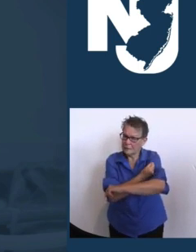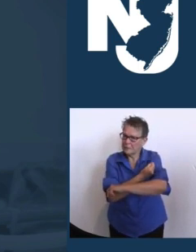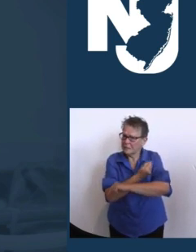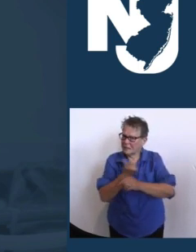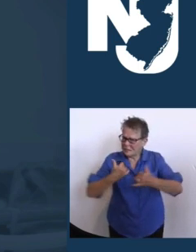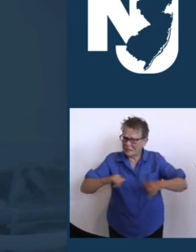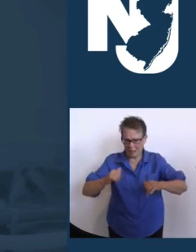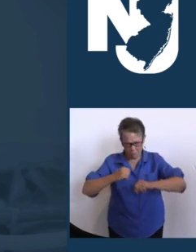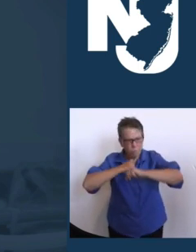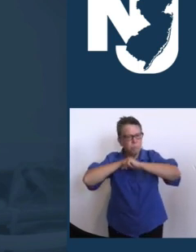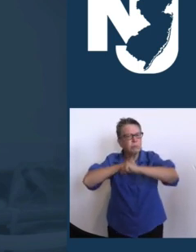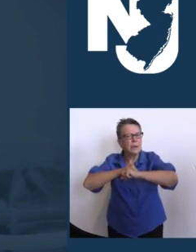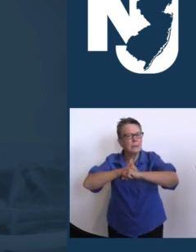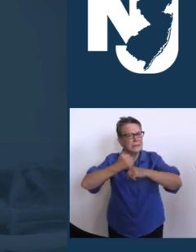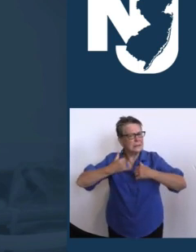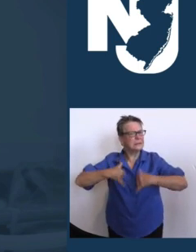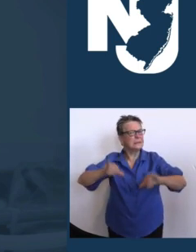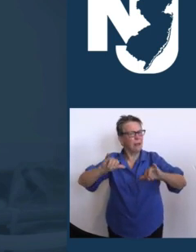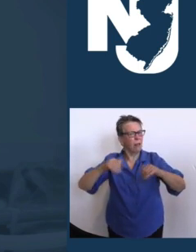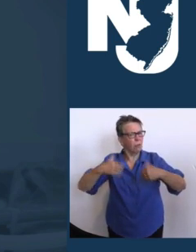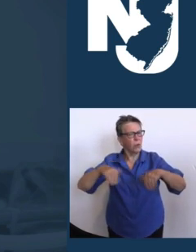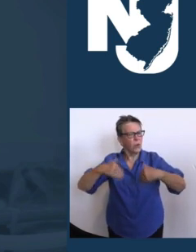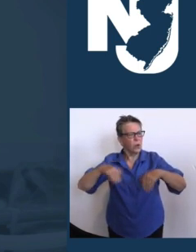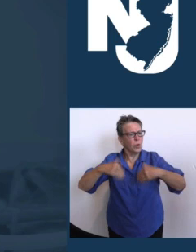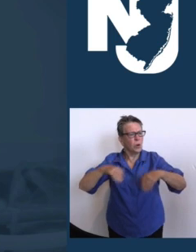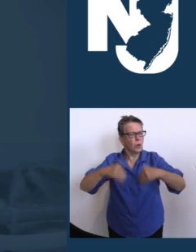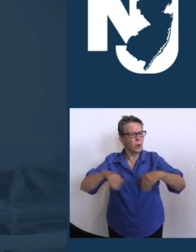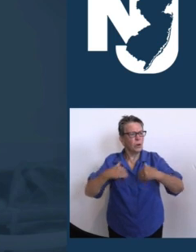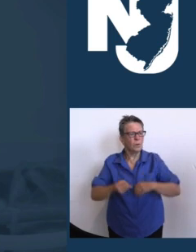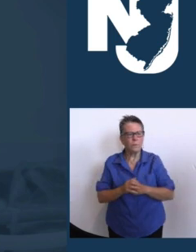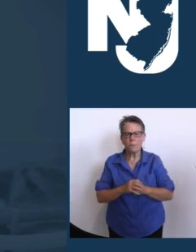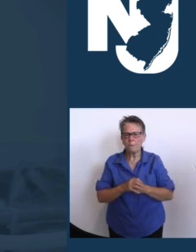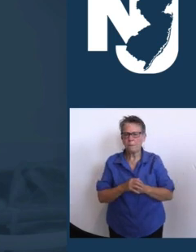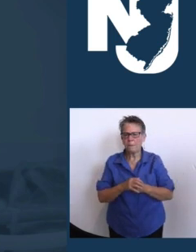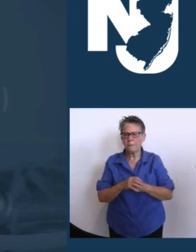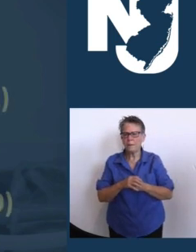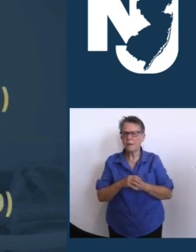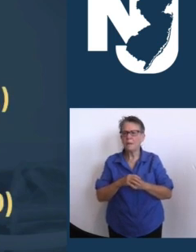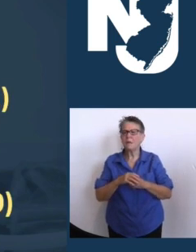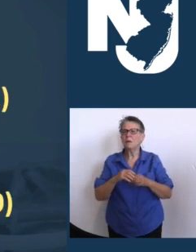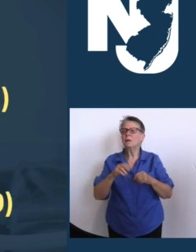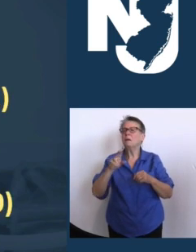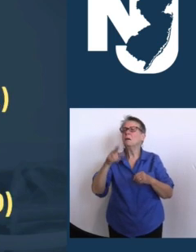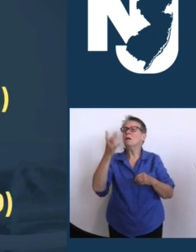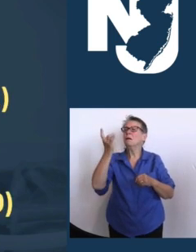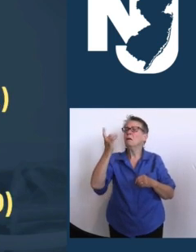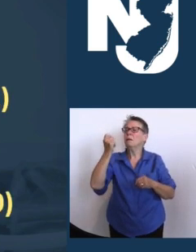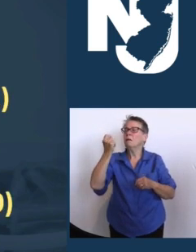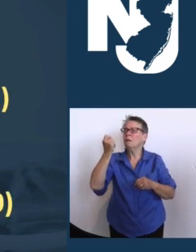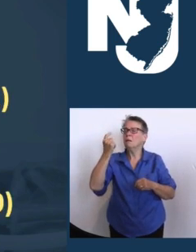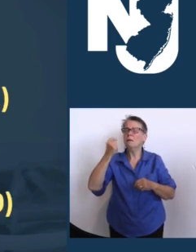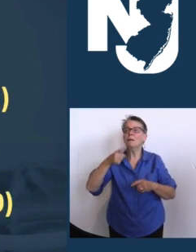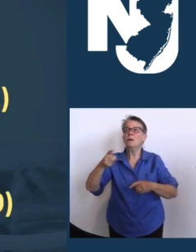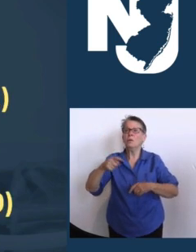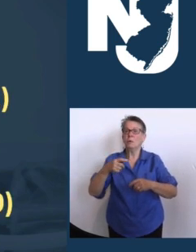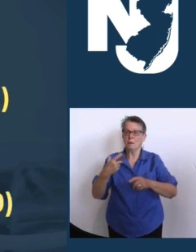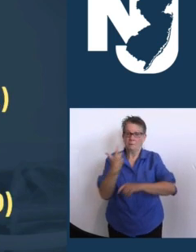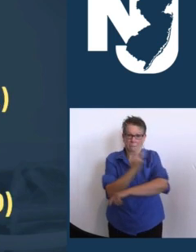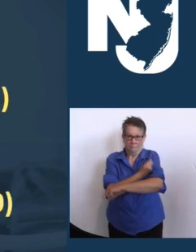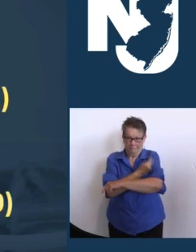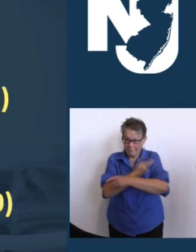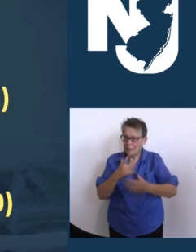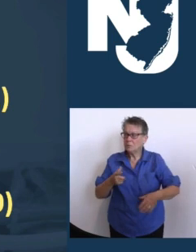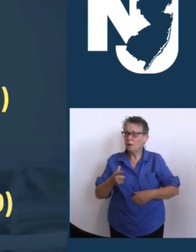but most importantly, COVID-related hospitalizations and deaths. And here are the preliminary figures for the week